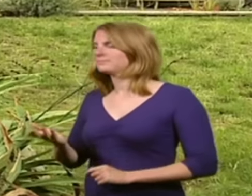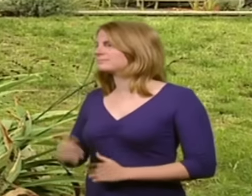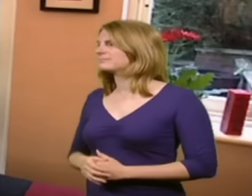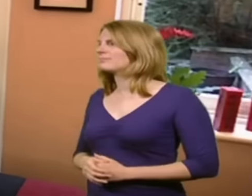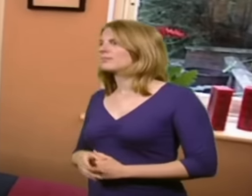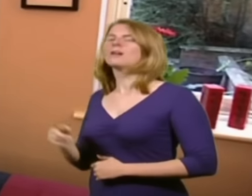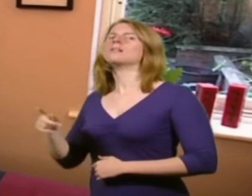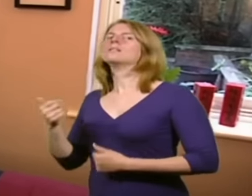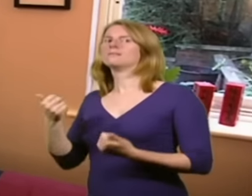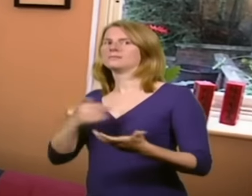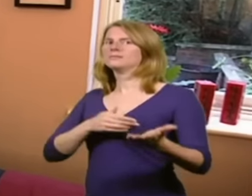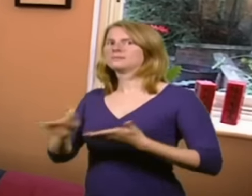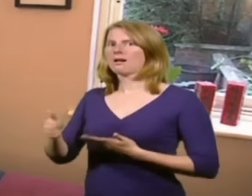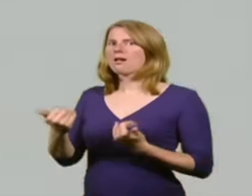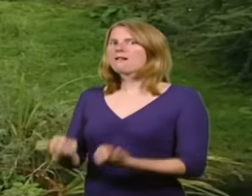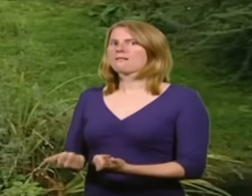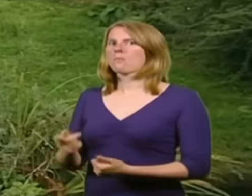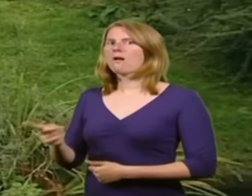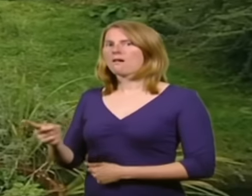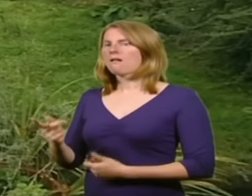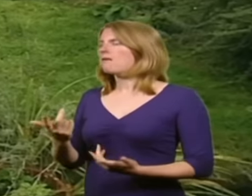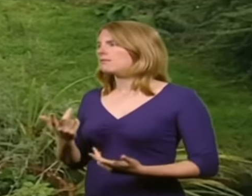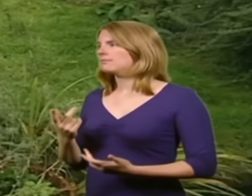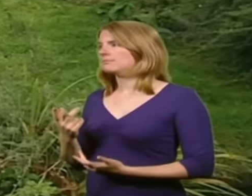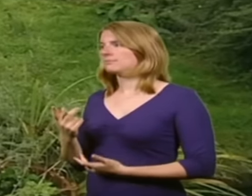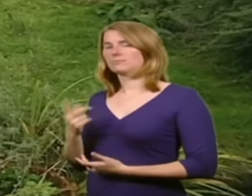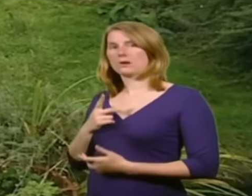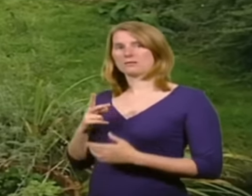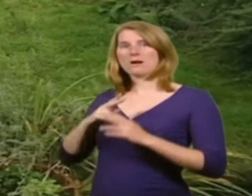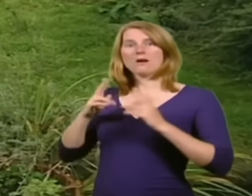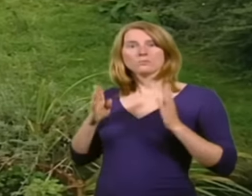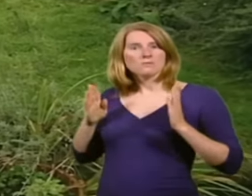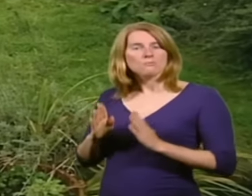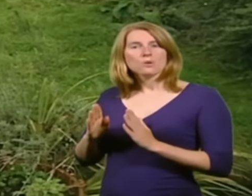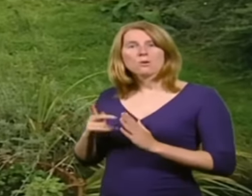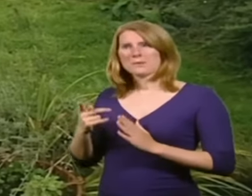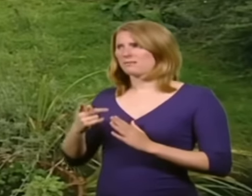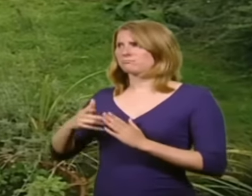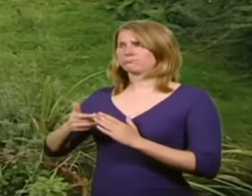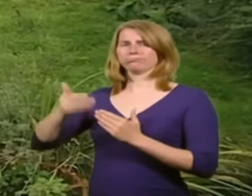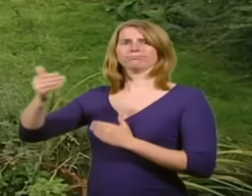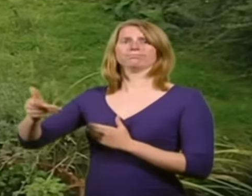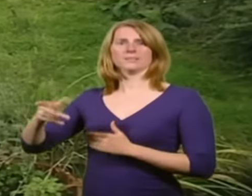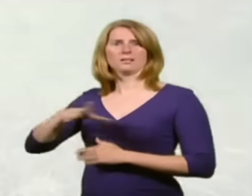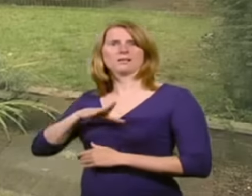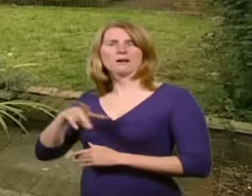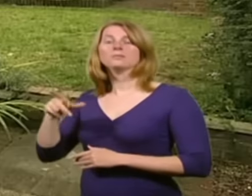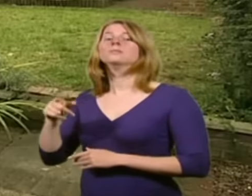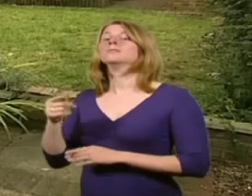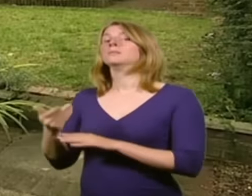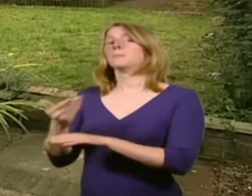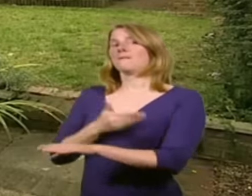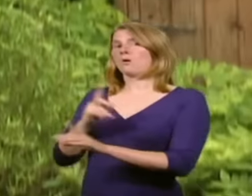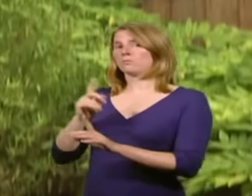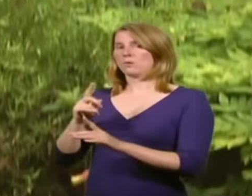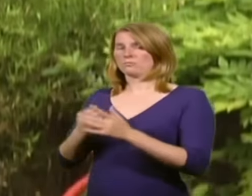house is quite long and narrow, and then you have all this space at the end. And before, it was completely overgrown, and I really think that's one main reason why the house didn't